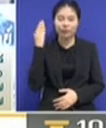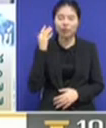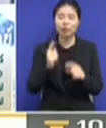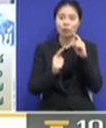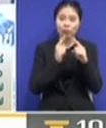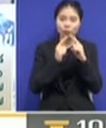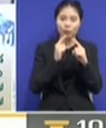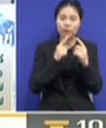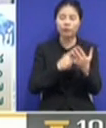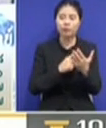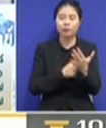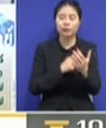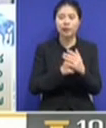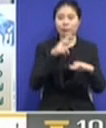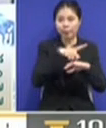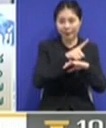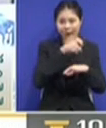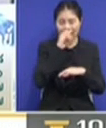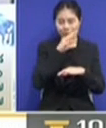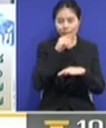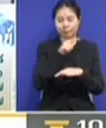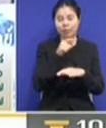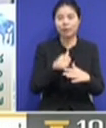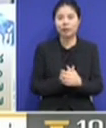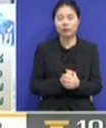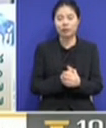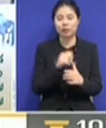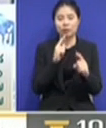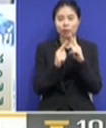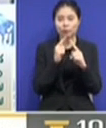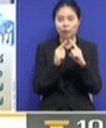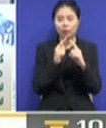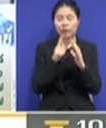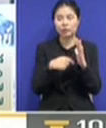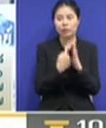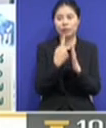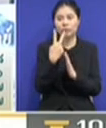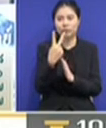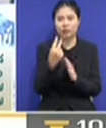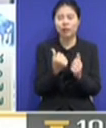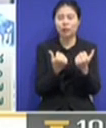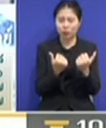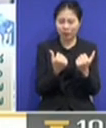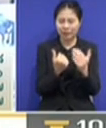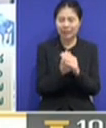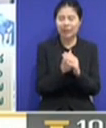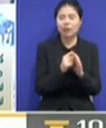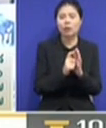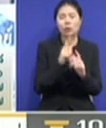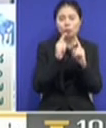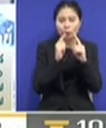to be Prime Minister and being quite critical of General Prayut Jan O'Sha as Prime Minister candidate.